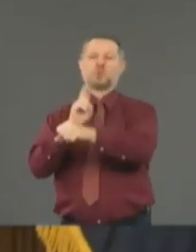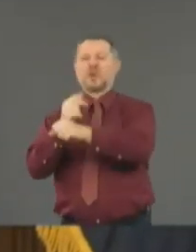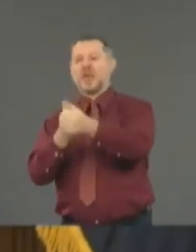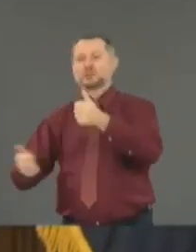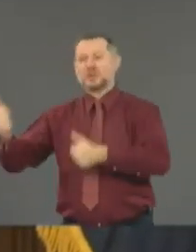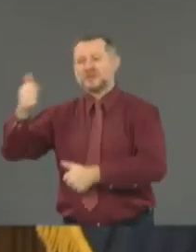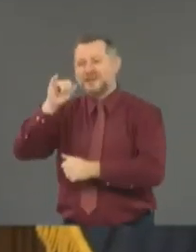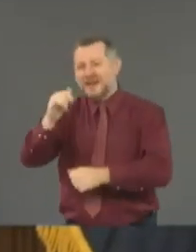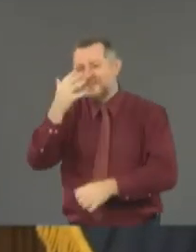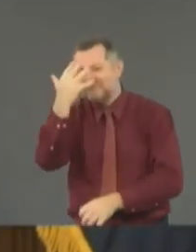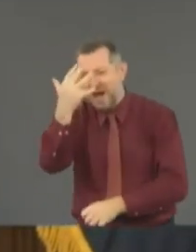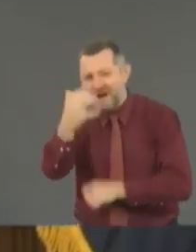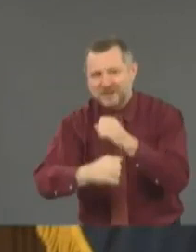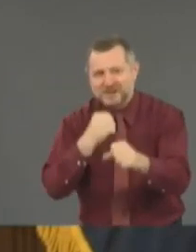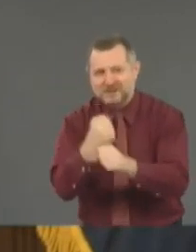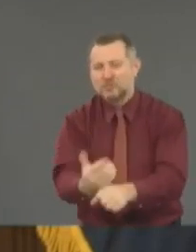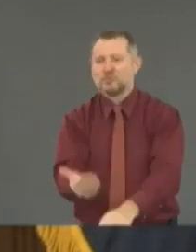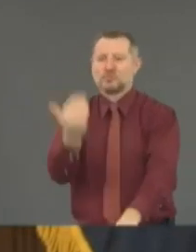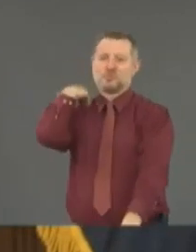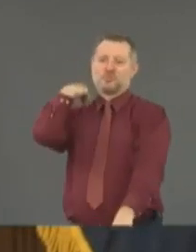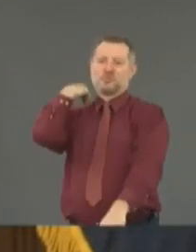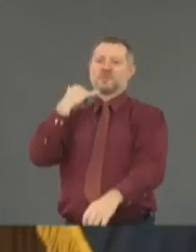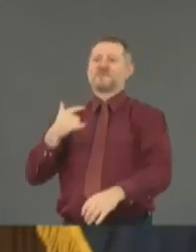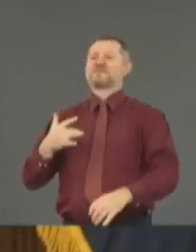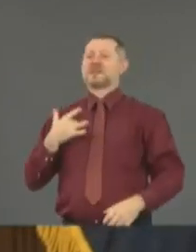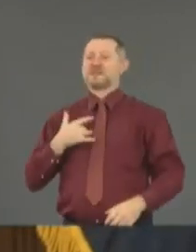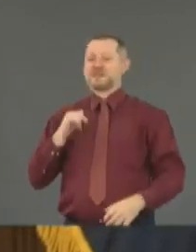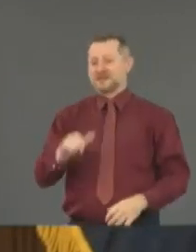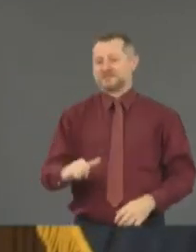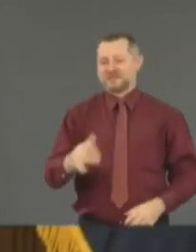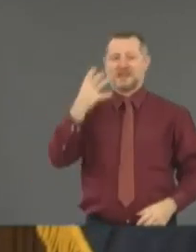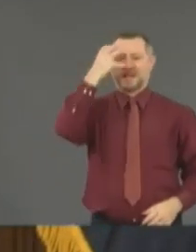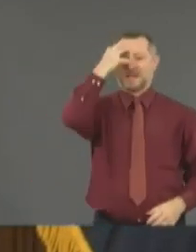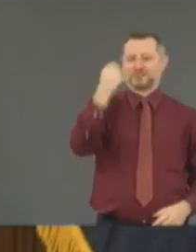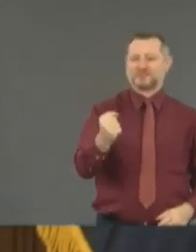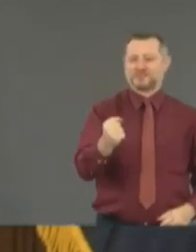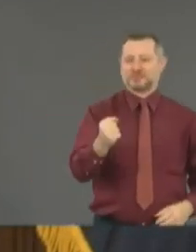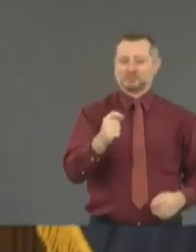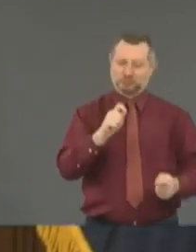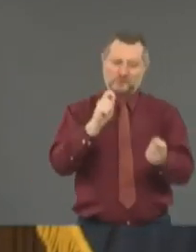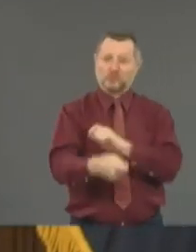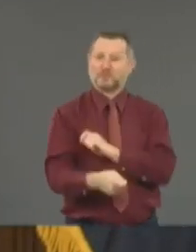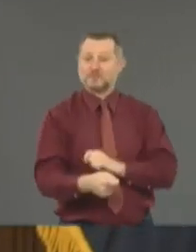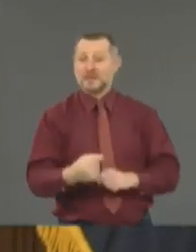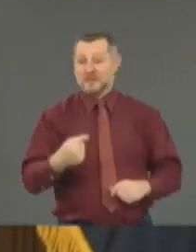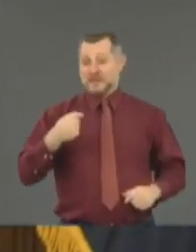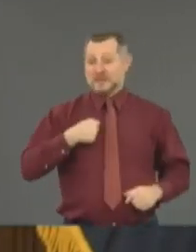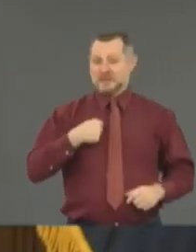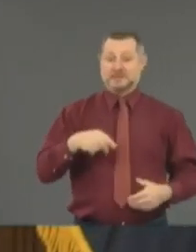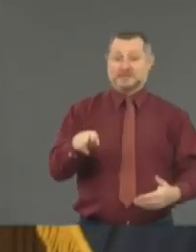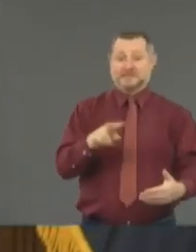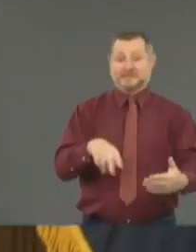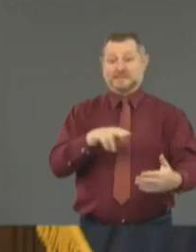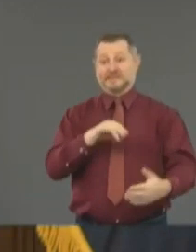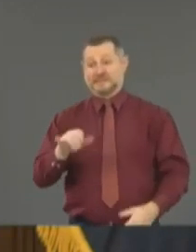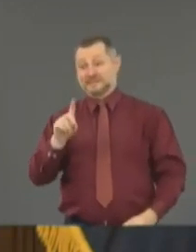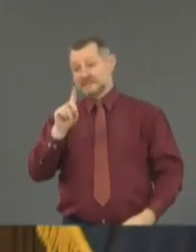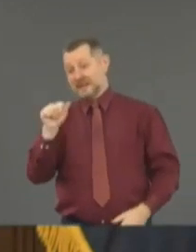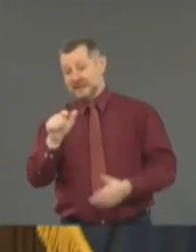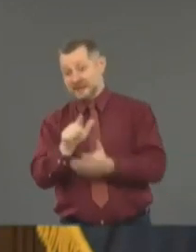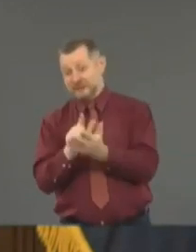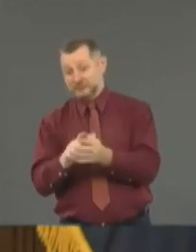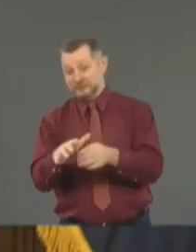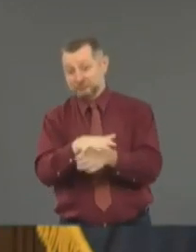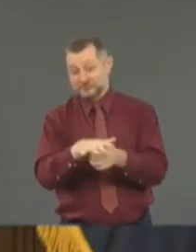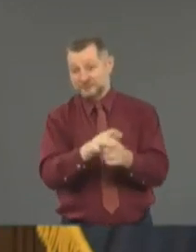this is a common-sense reform. I don't believe the DAs should be investigating police